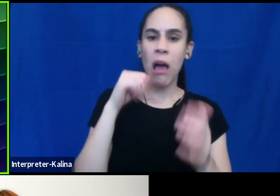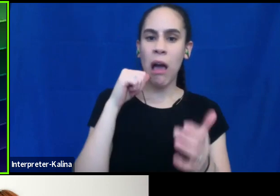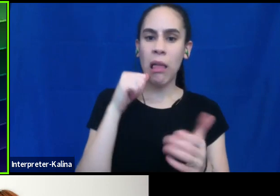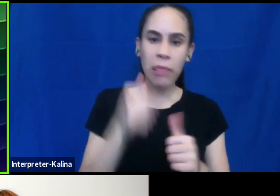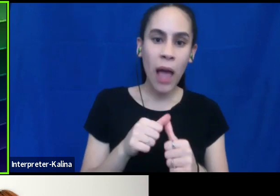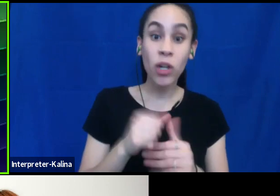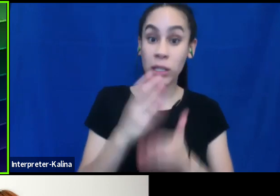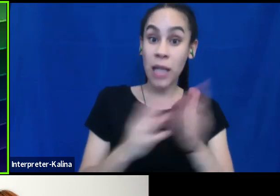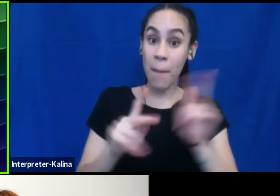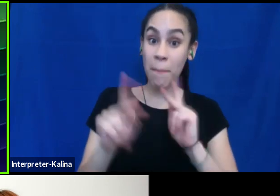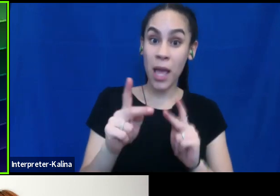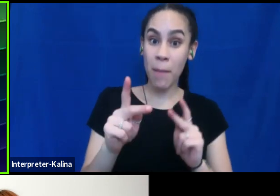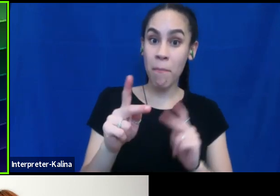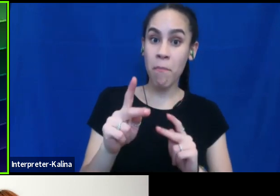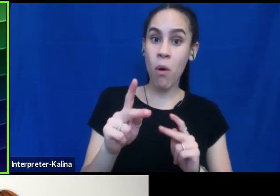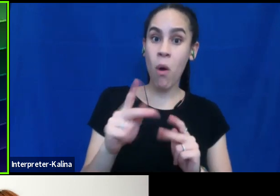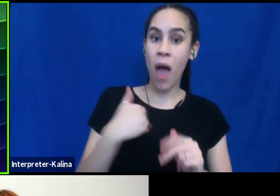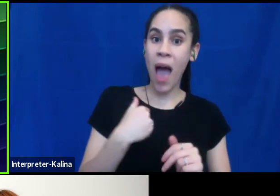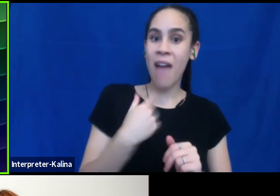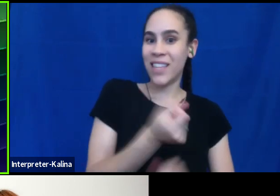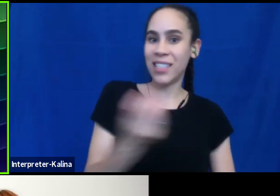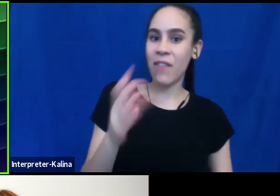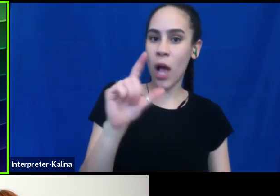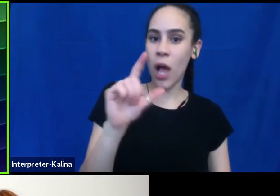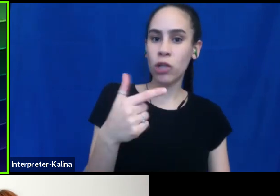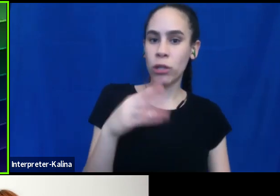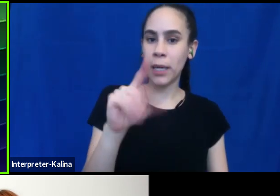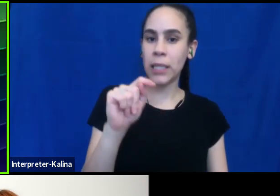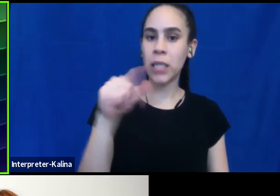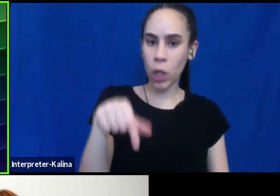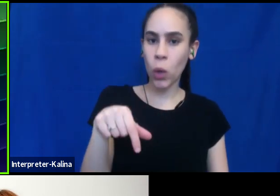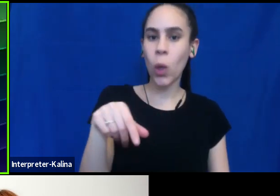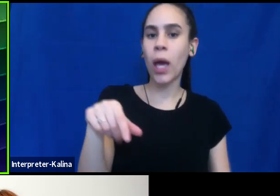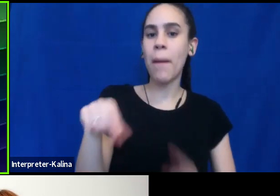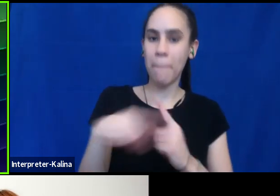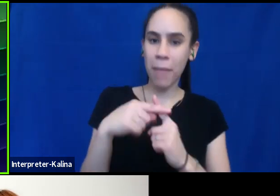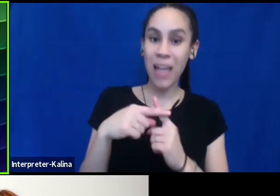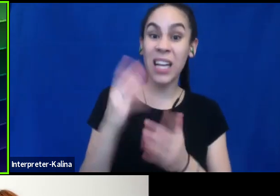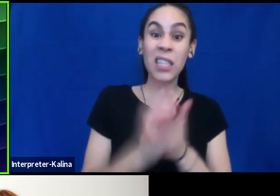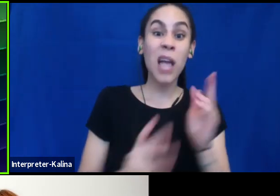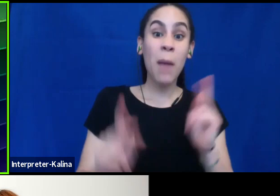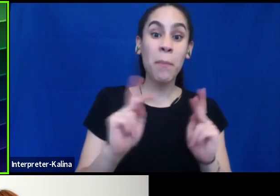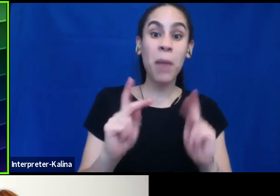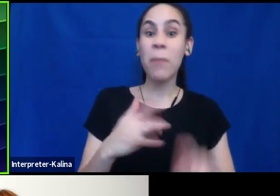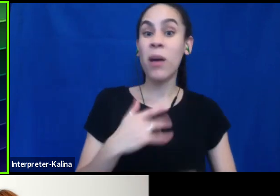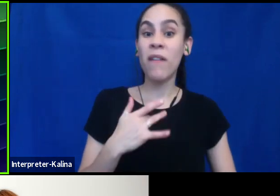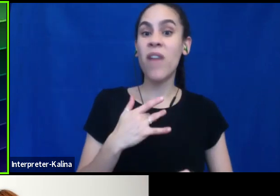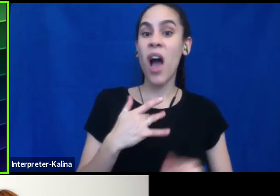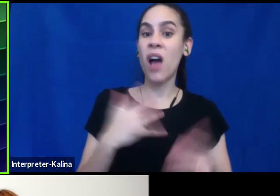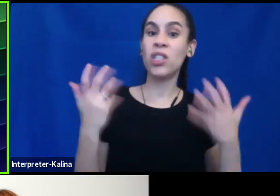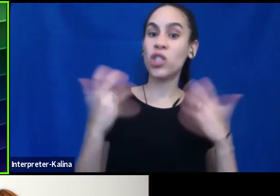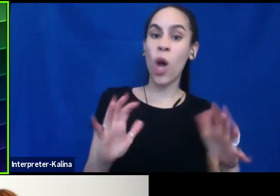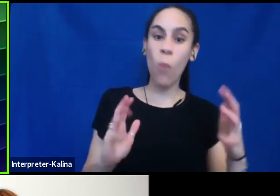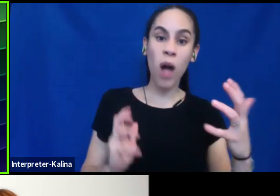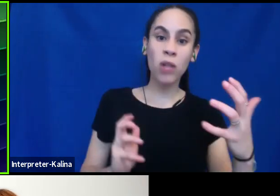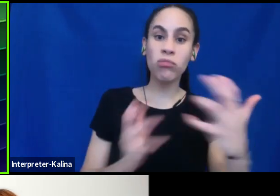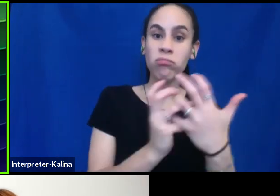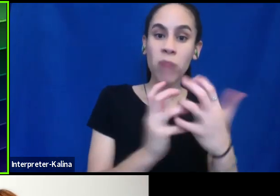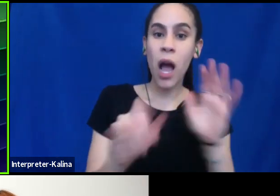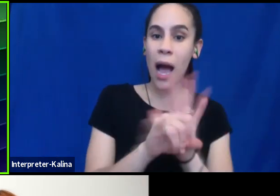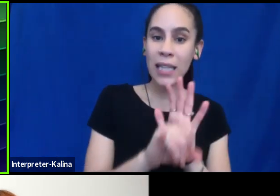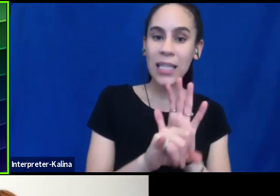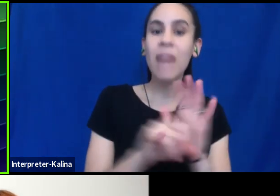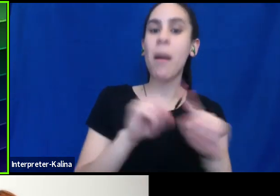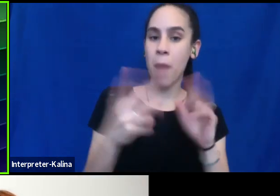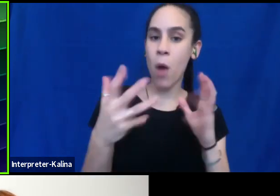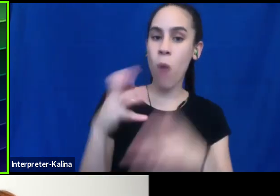the letters in the LGBTQ plus, um, initialism. Um, some don't feel like they, they have to identify, they want to identify, but they do want to be part of the